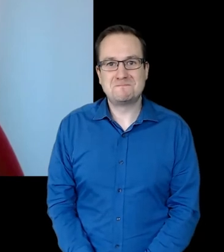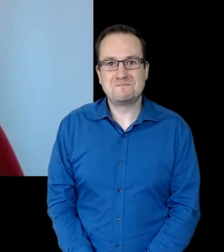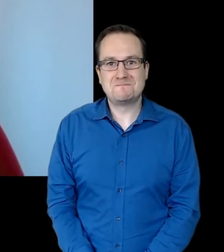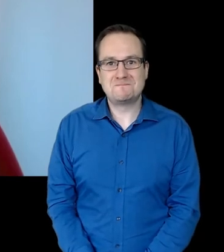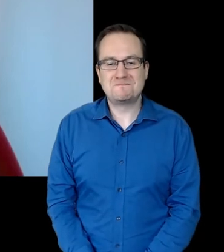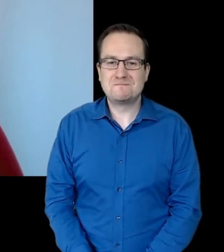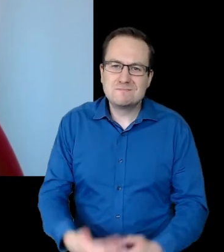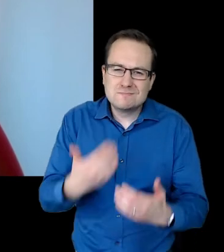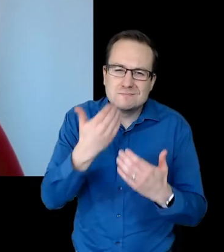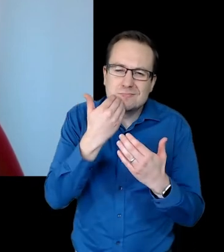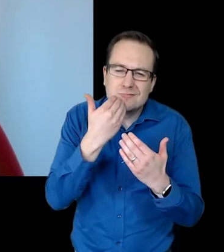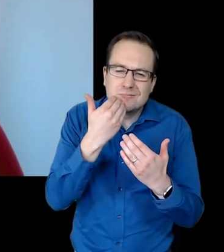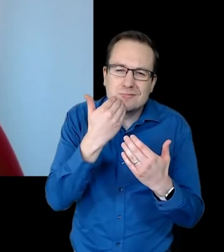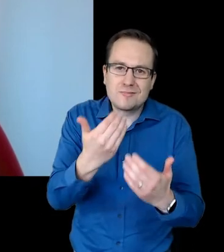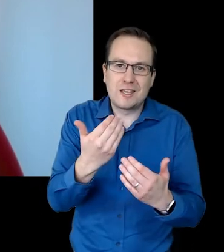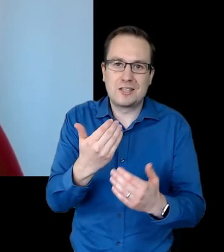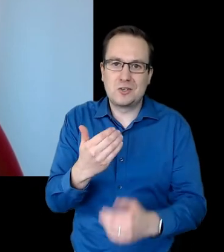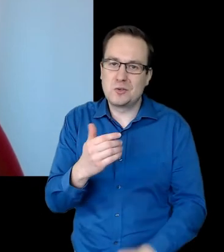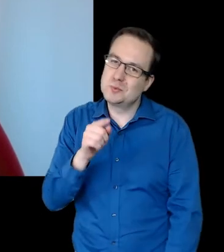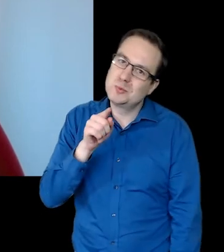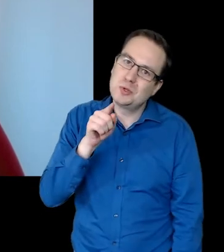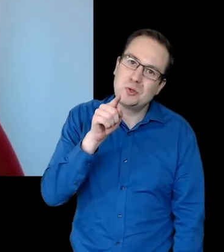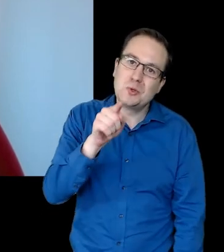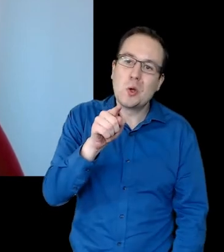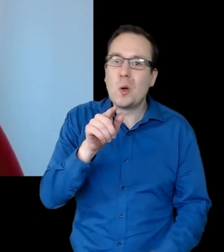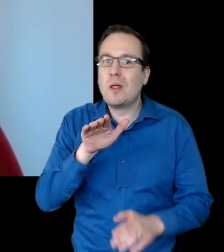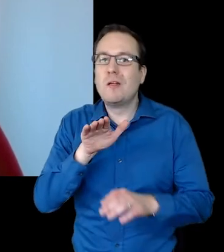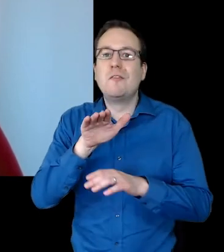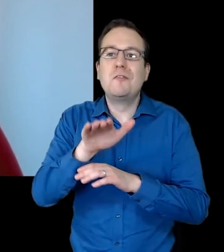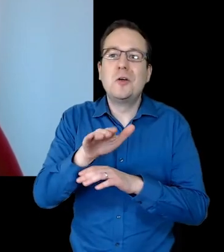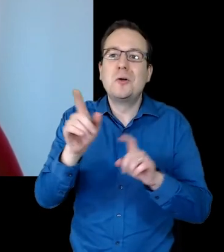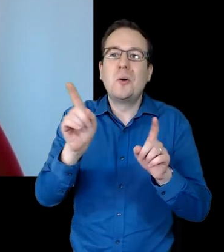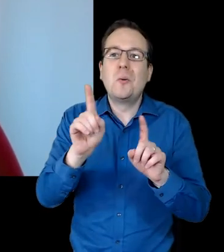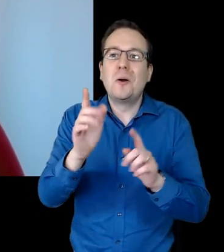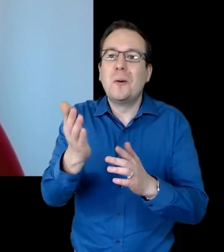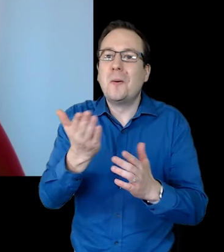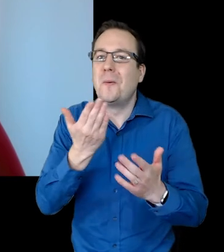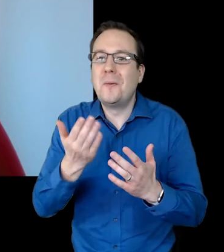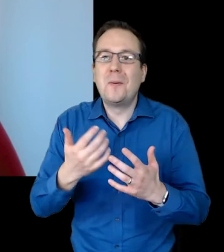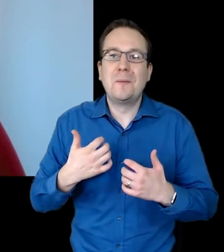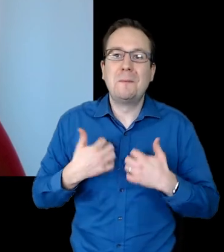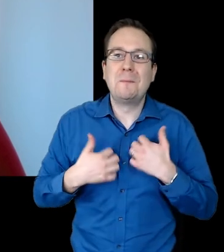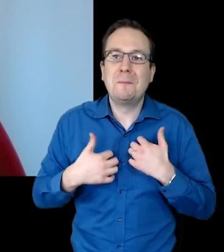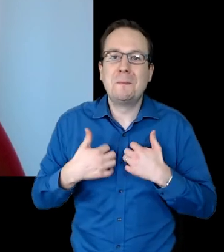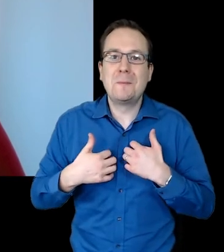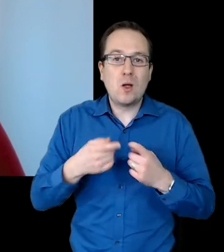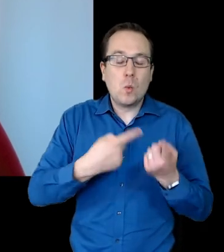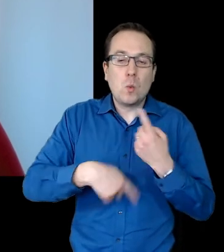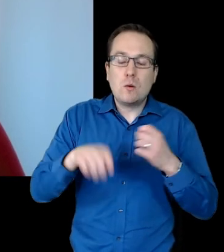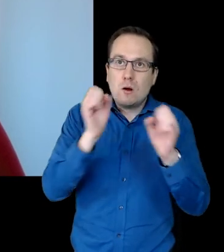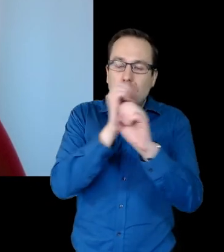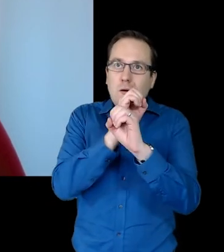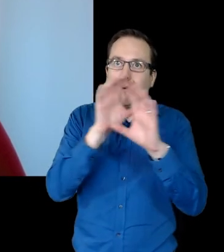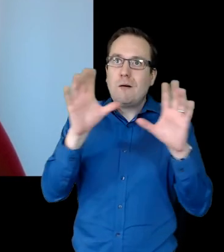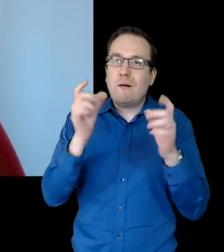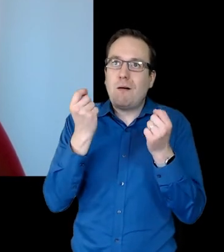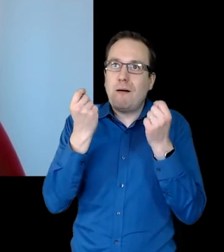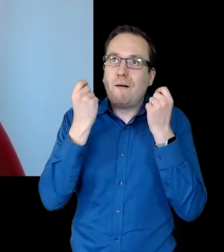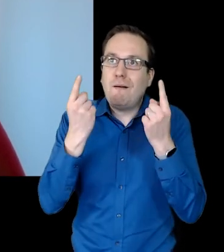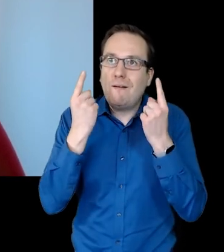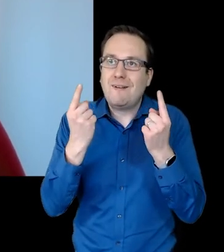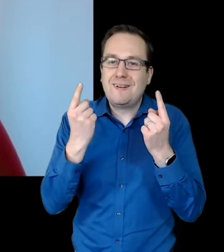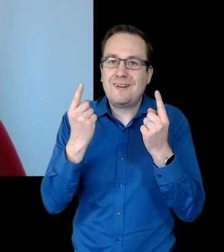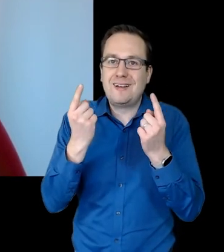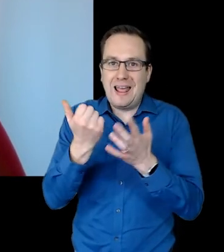Thank you to you who are yet to come, who will expand our understanding and help us